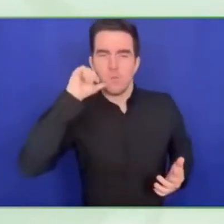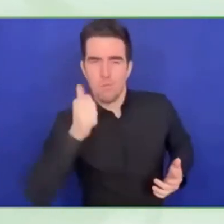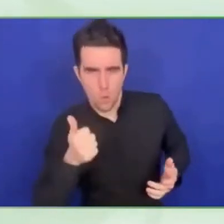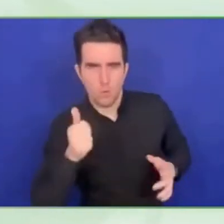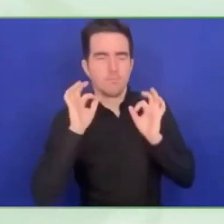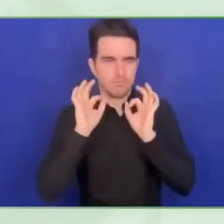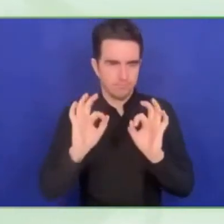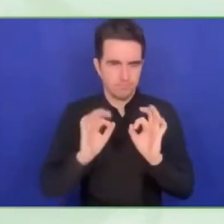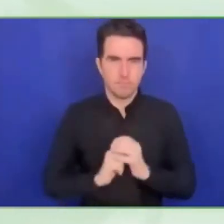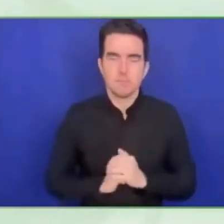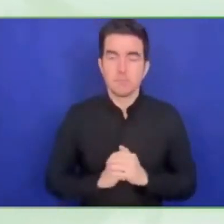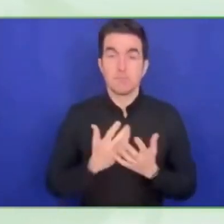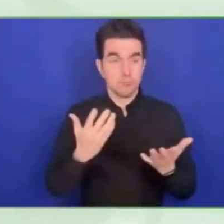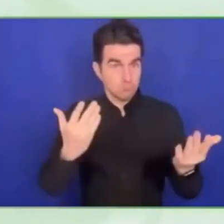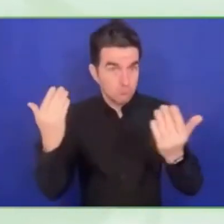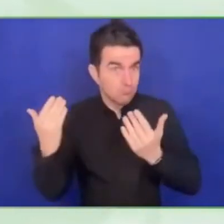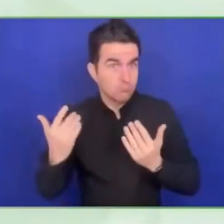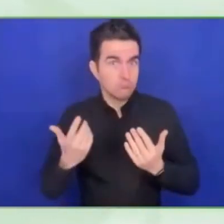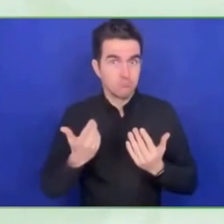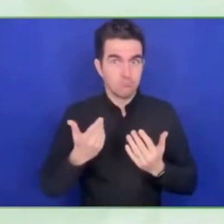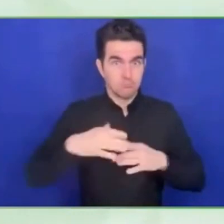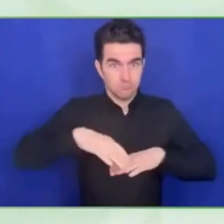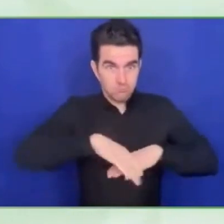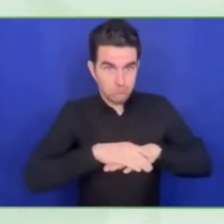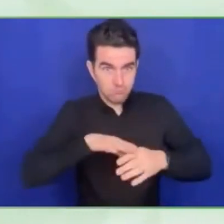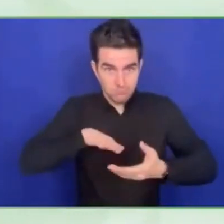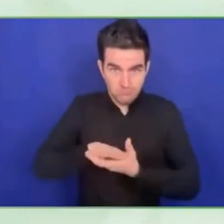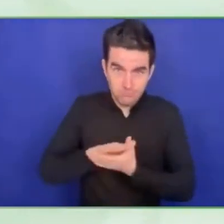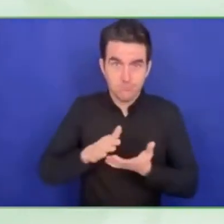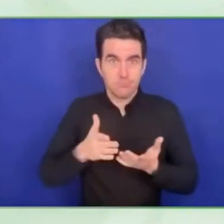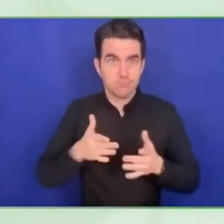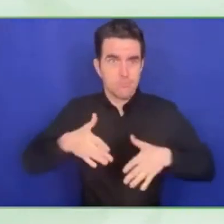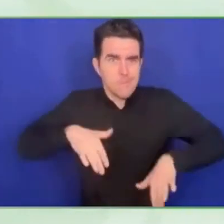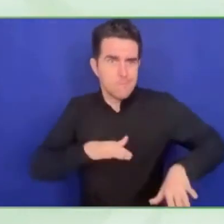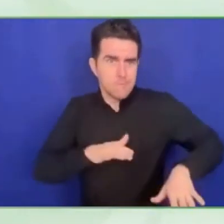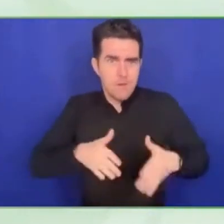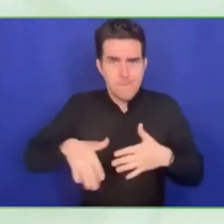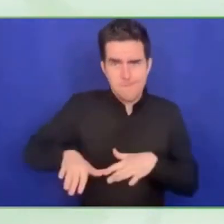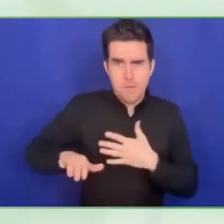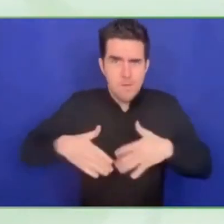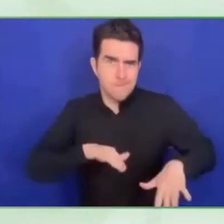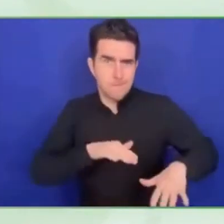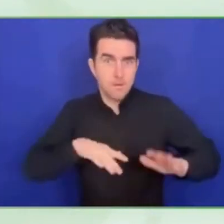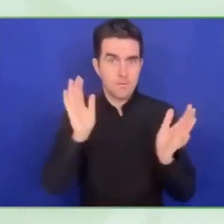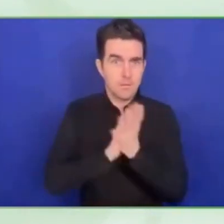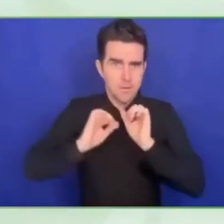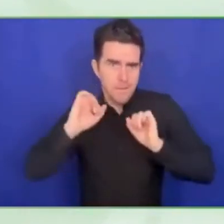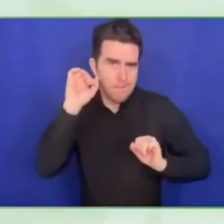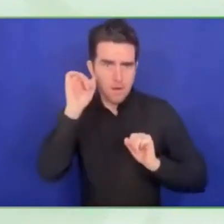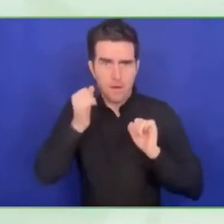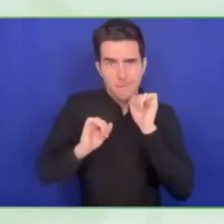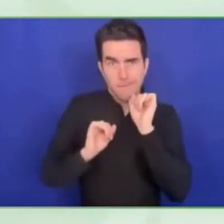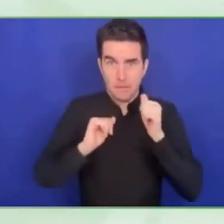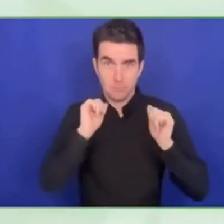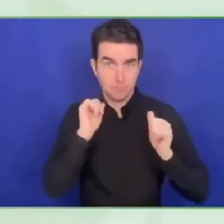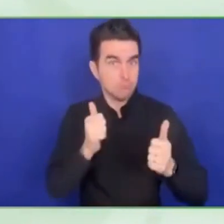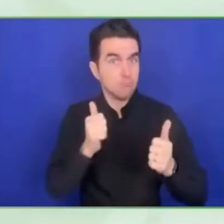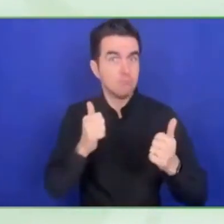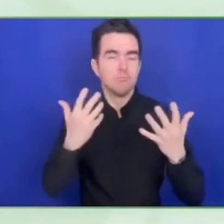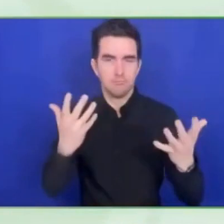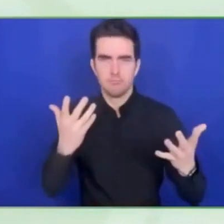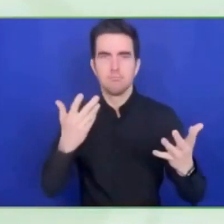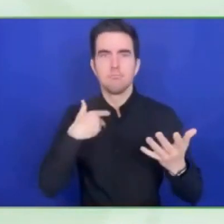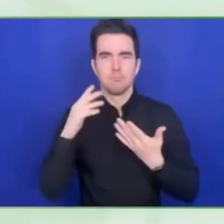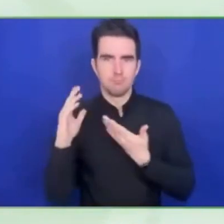from the organisation Innovate Now. And Bernard, before you begin, what I want to say is the now part. Innovate now.